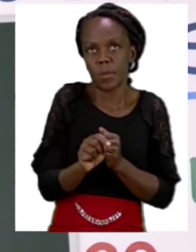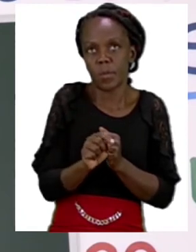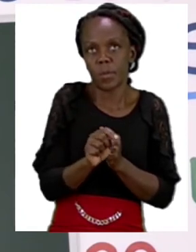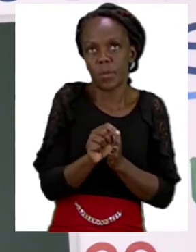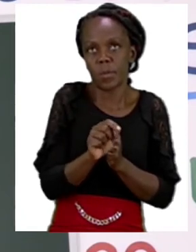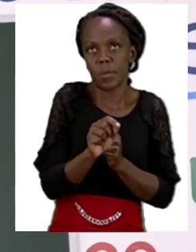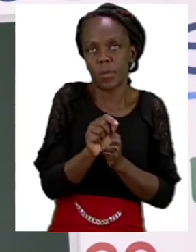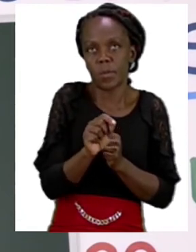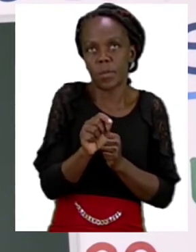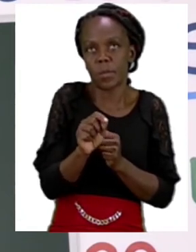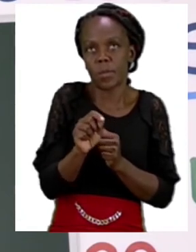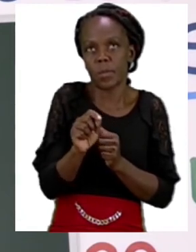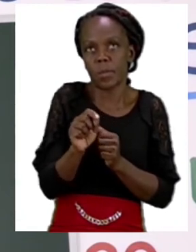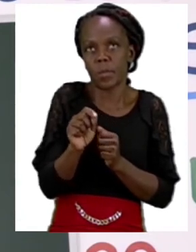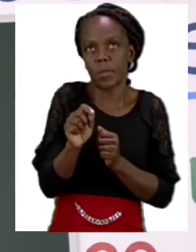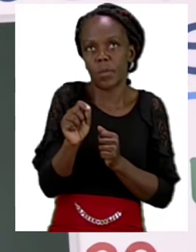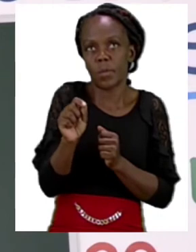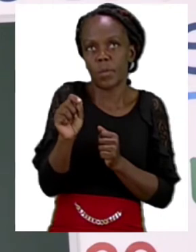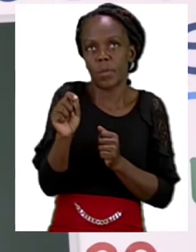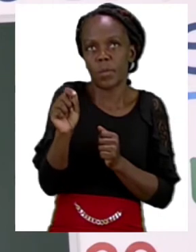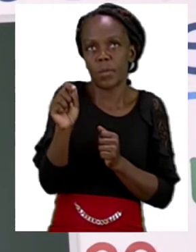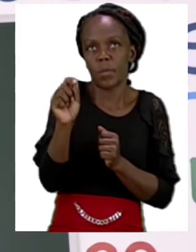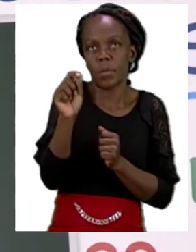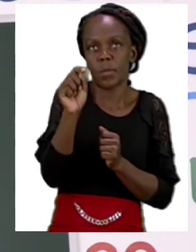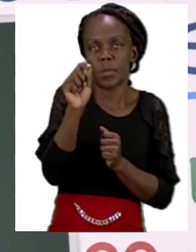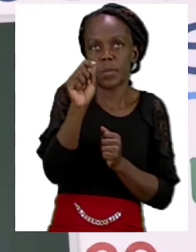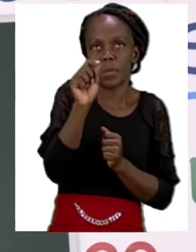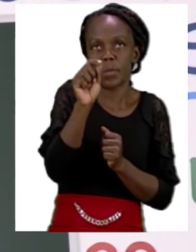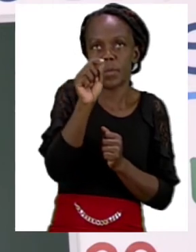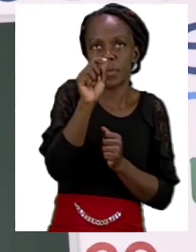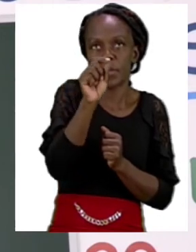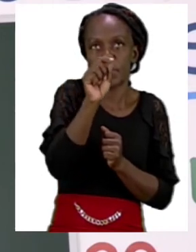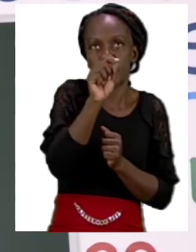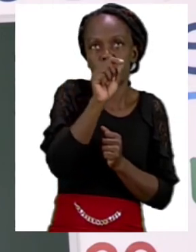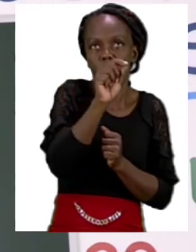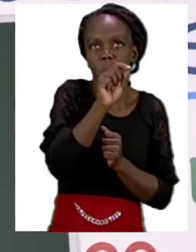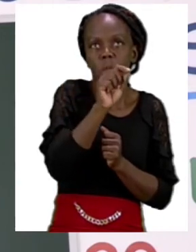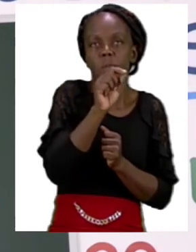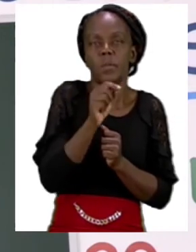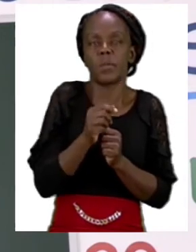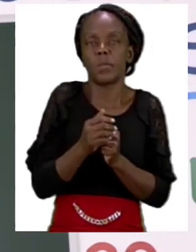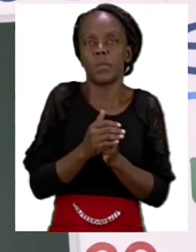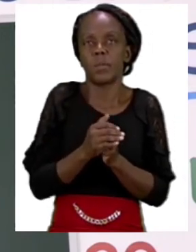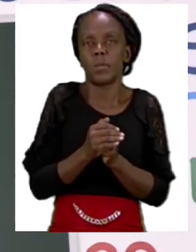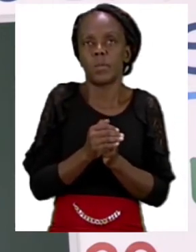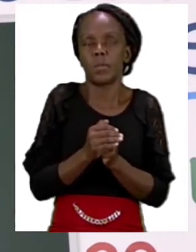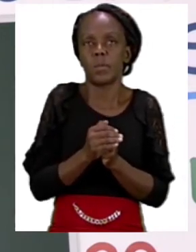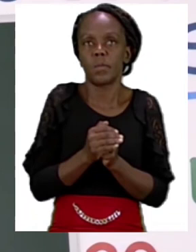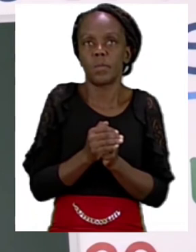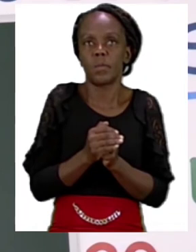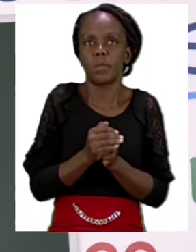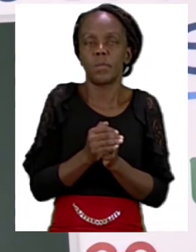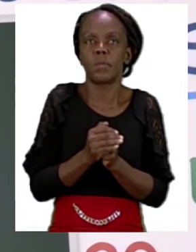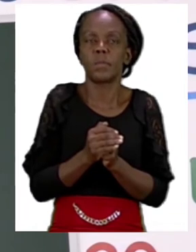we go down and we coming back up and we are back where